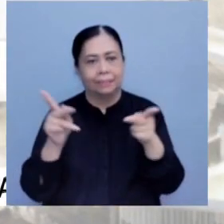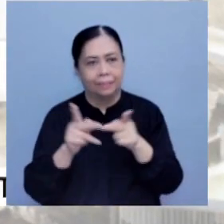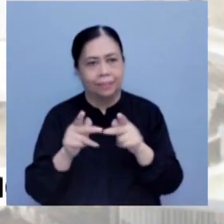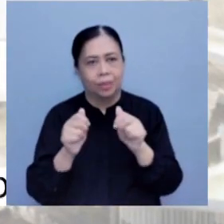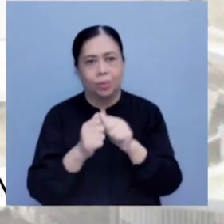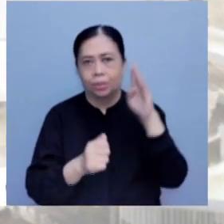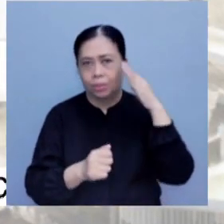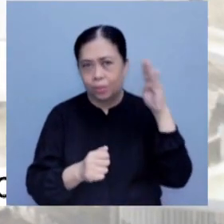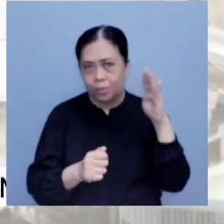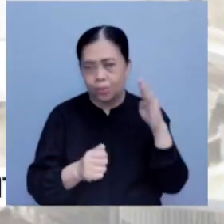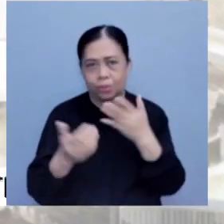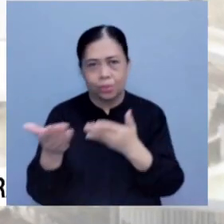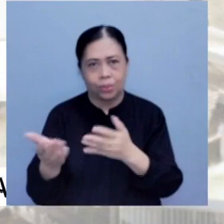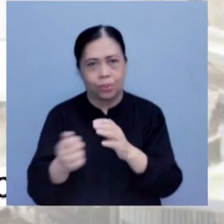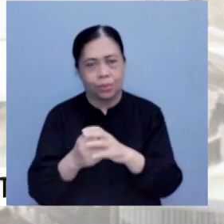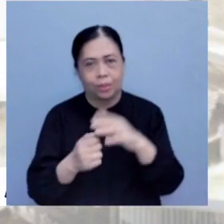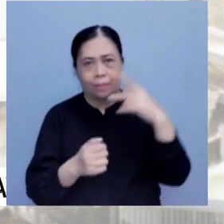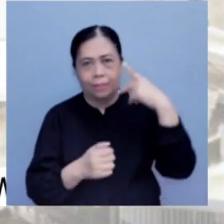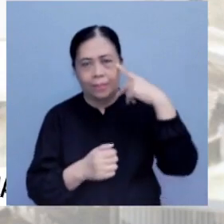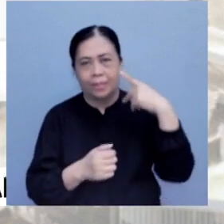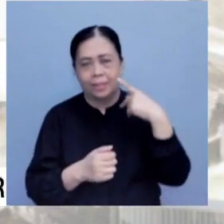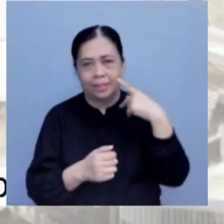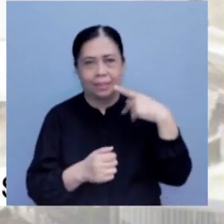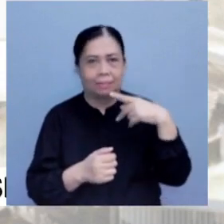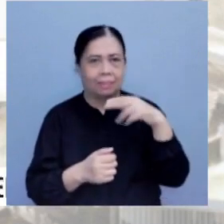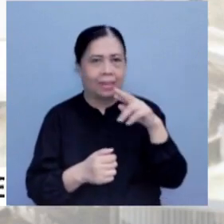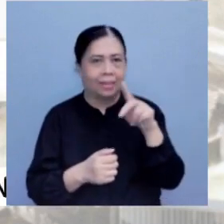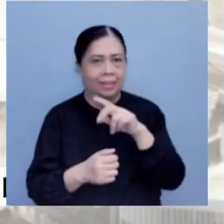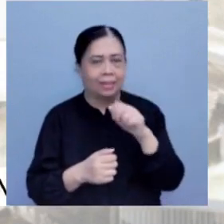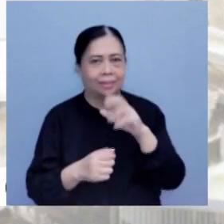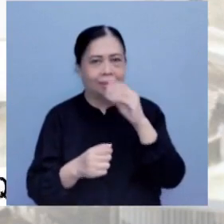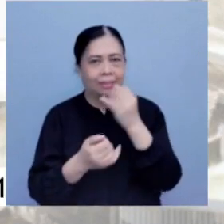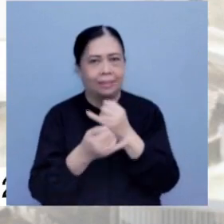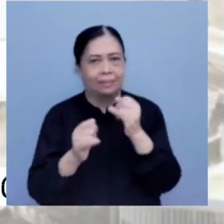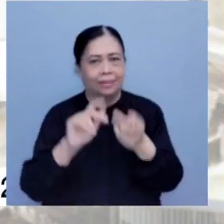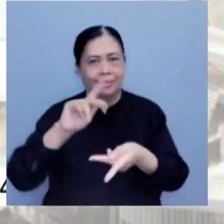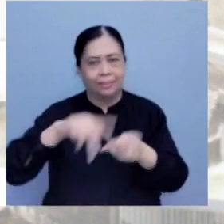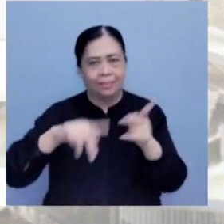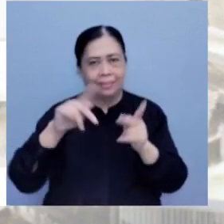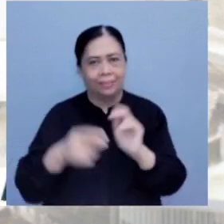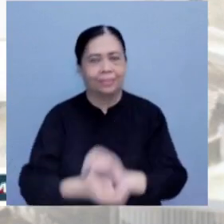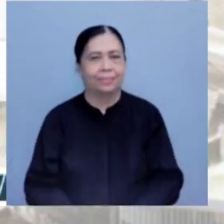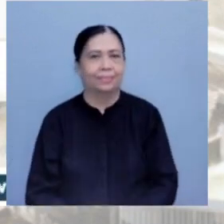medal courtesy of Patrick King Perez in the men's individual Pumse event.